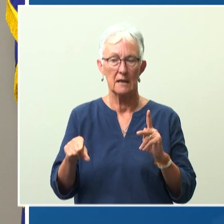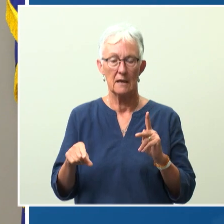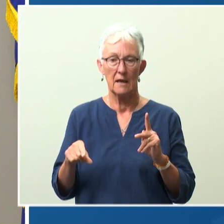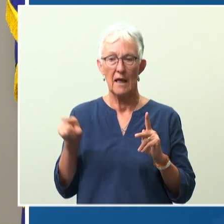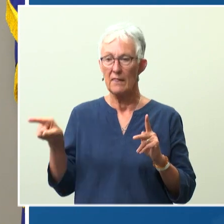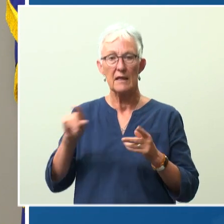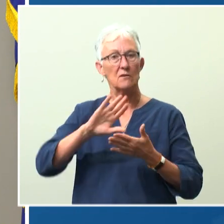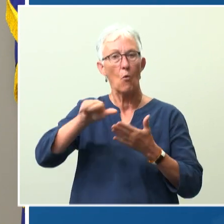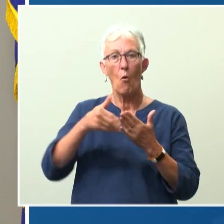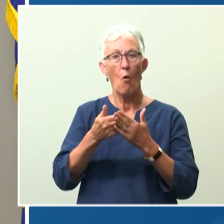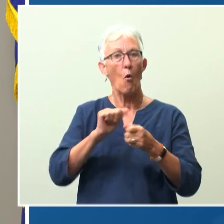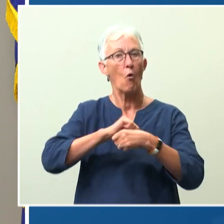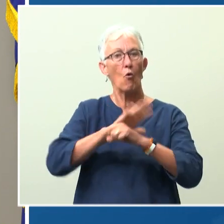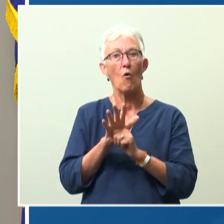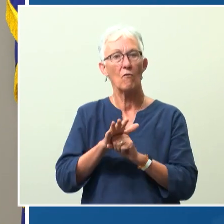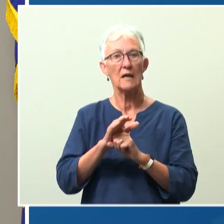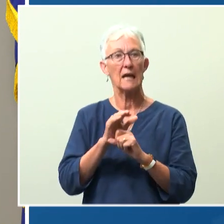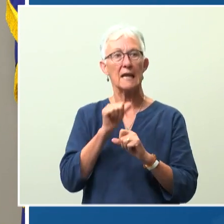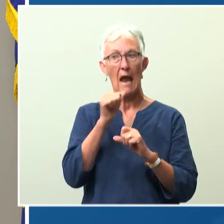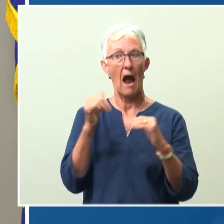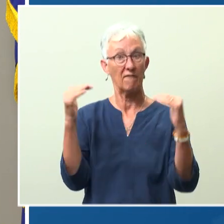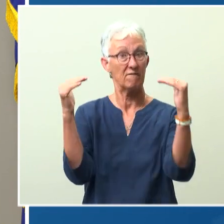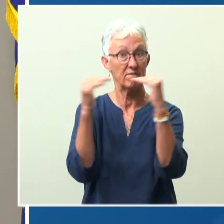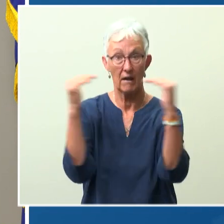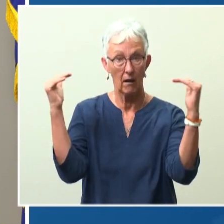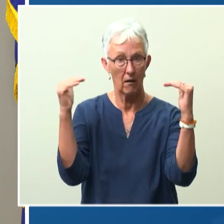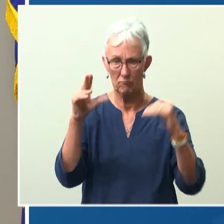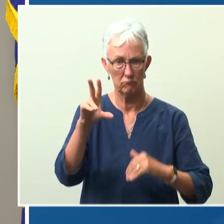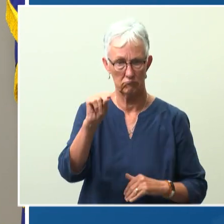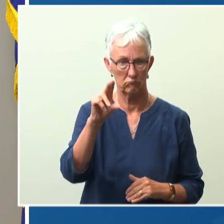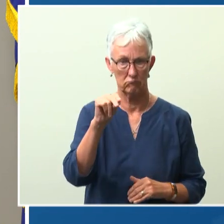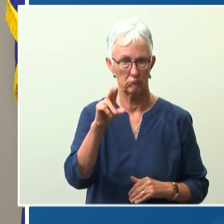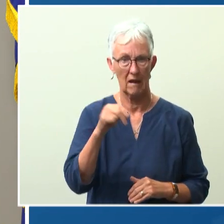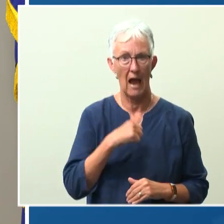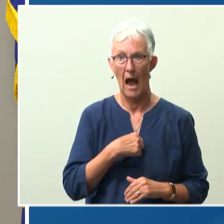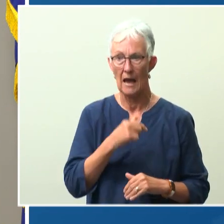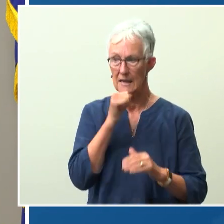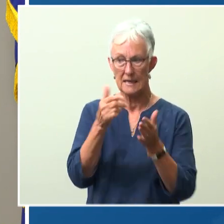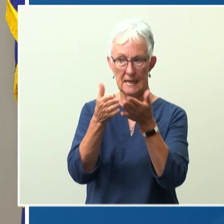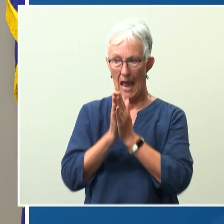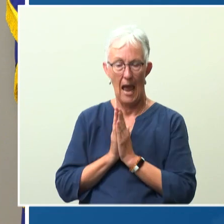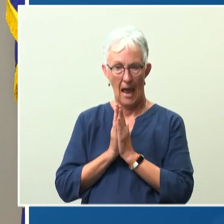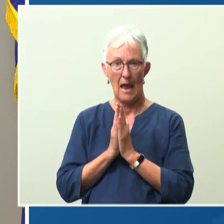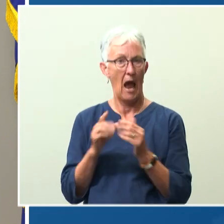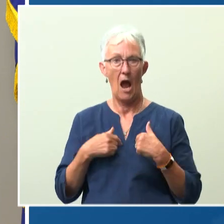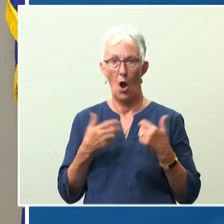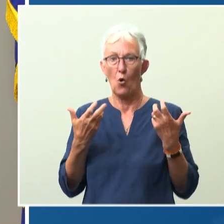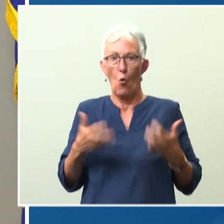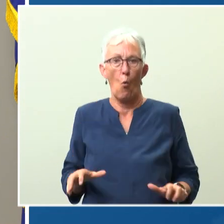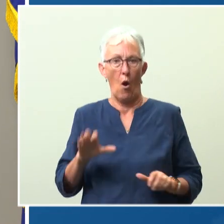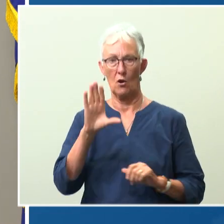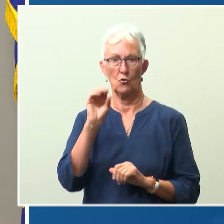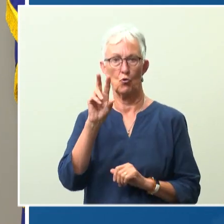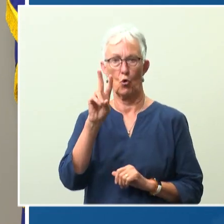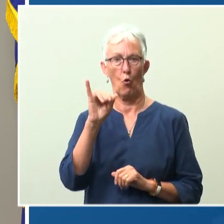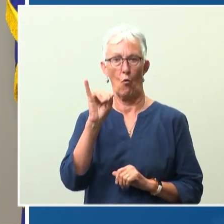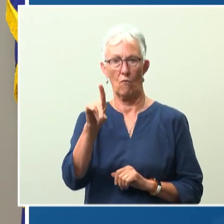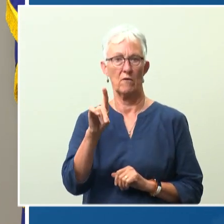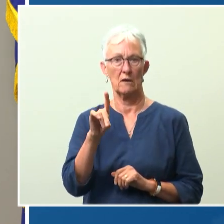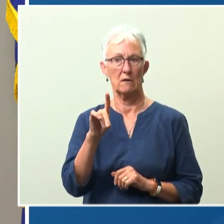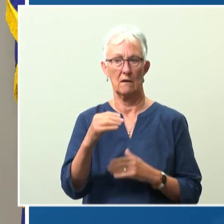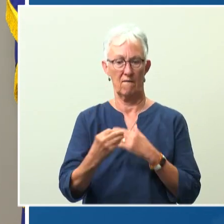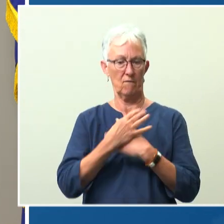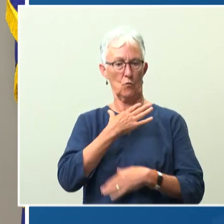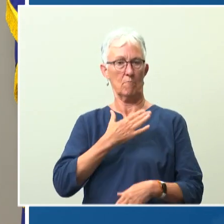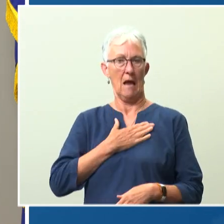or to me. I didn't ask for this. I don't want COVID-19 to be a part of my life any longer.